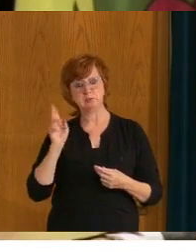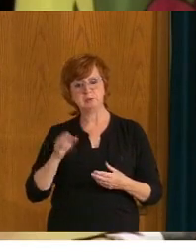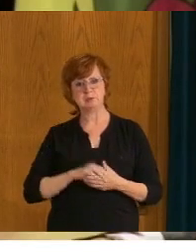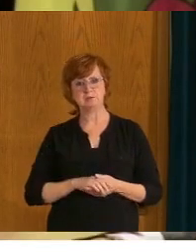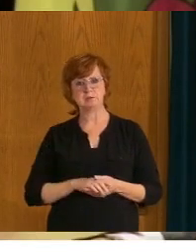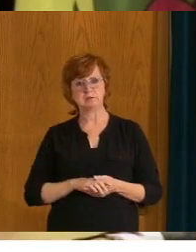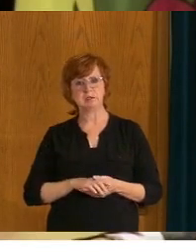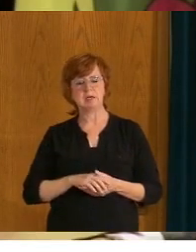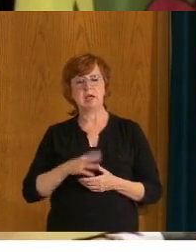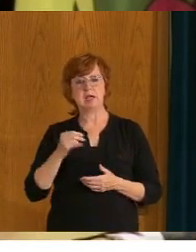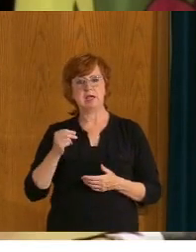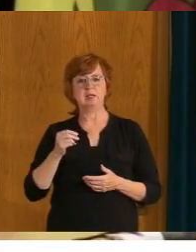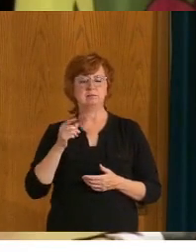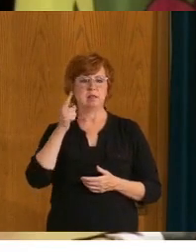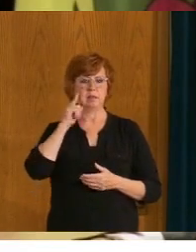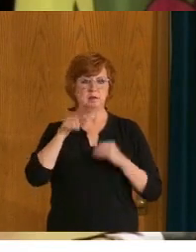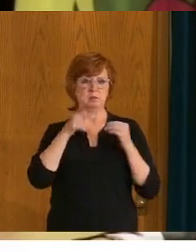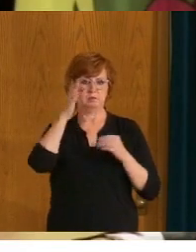society and as a province.